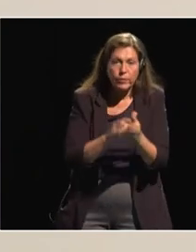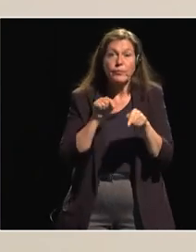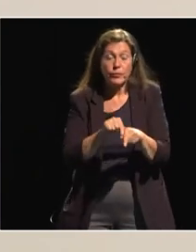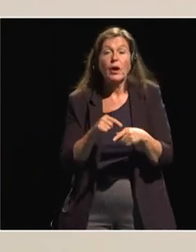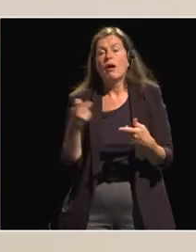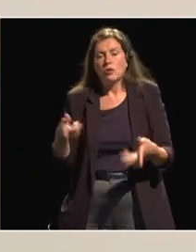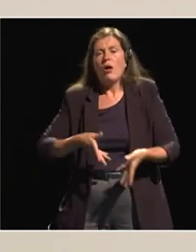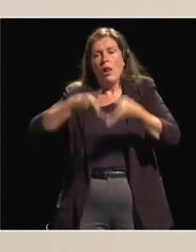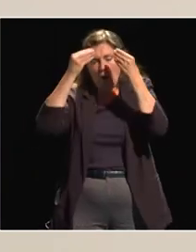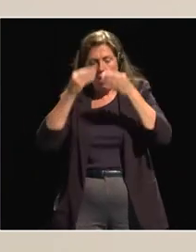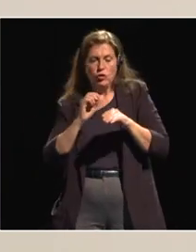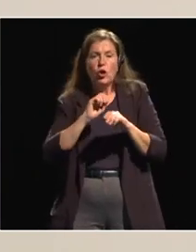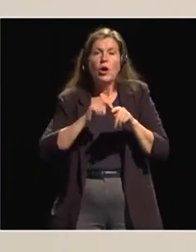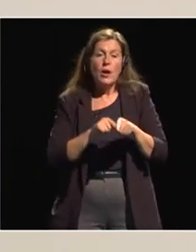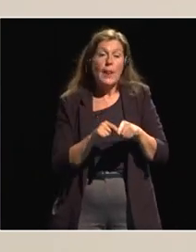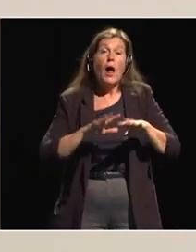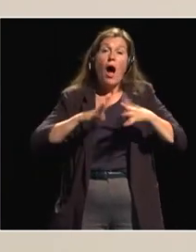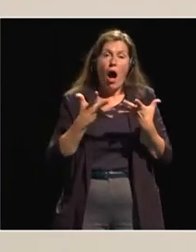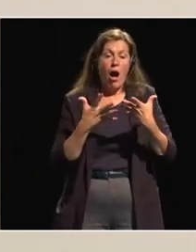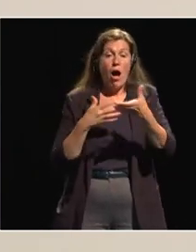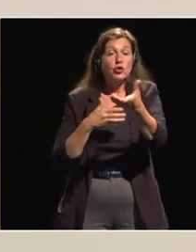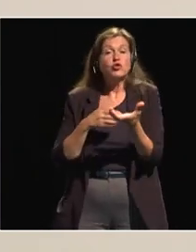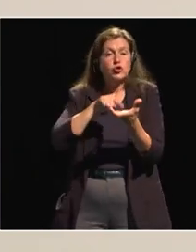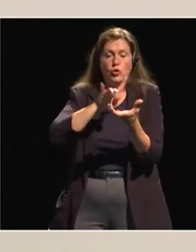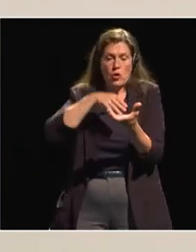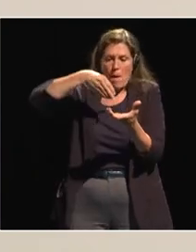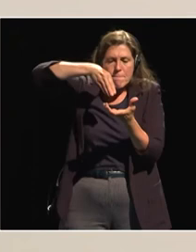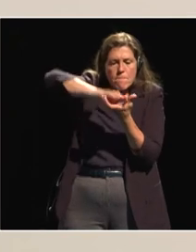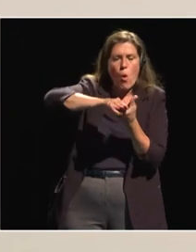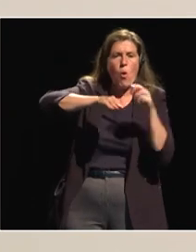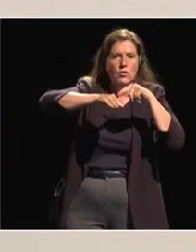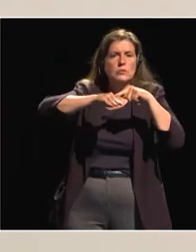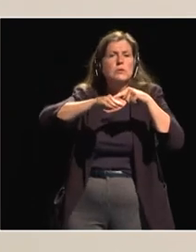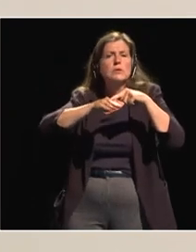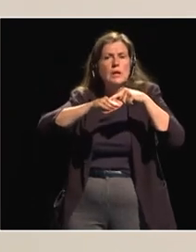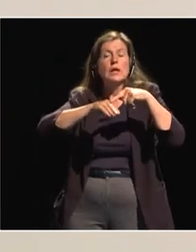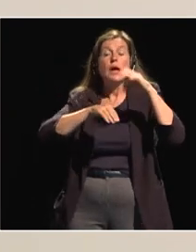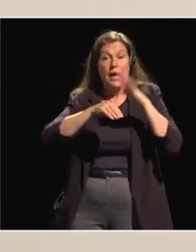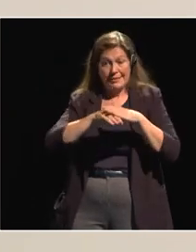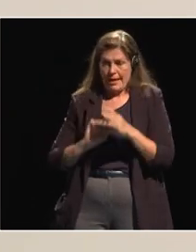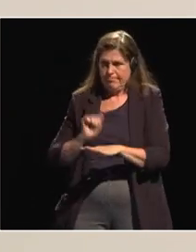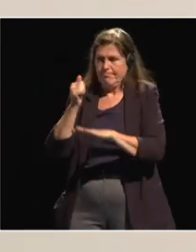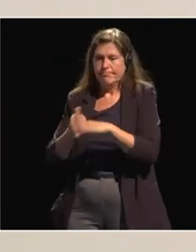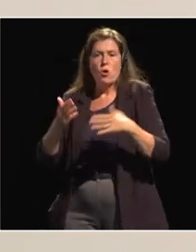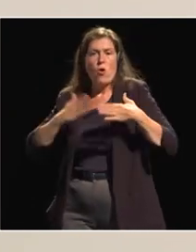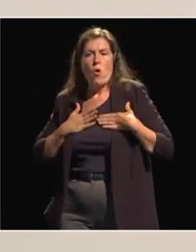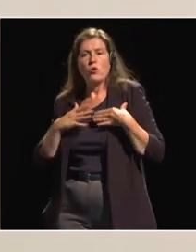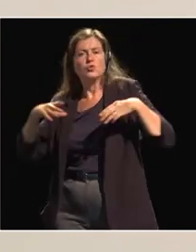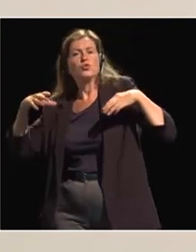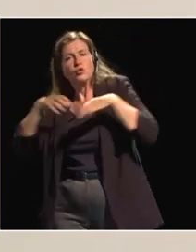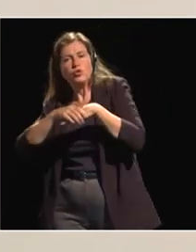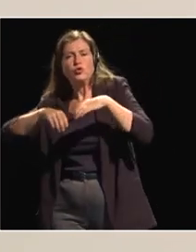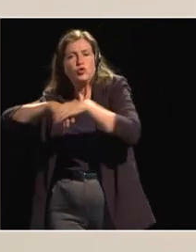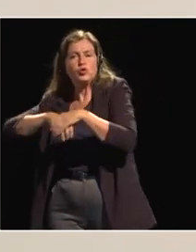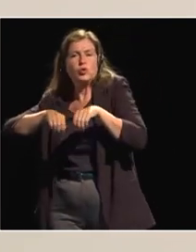may shoe mold making and the crate can create their own shoe company so this is also a